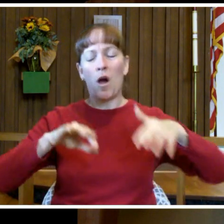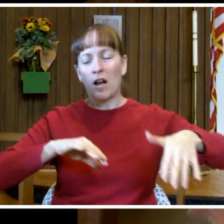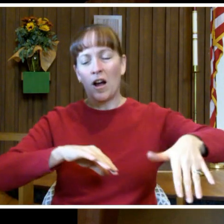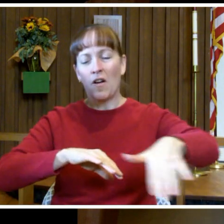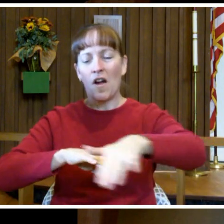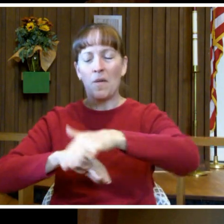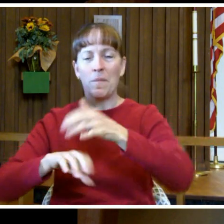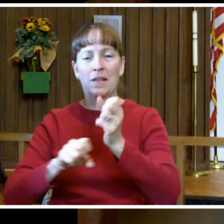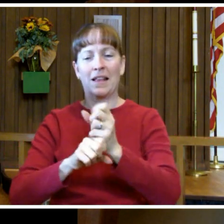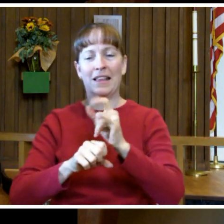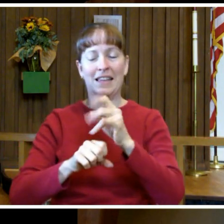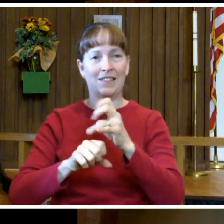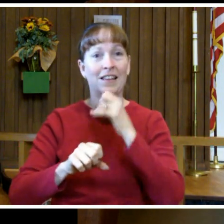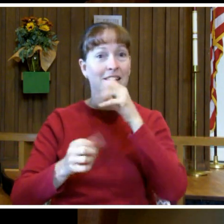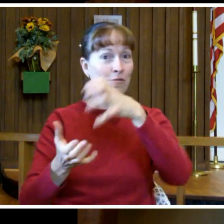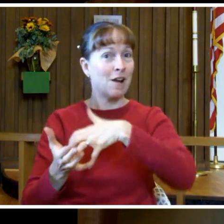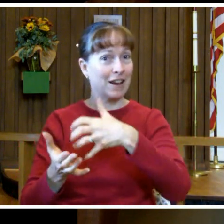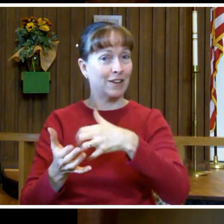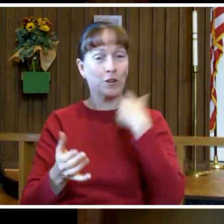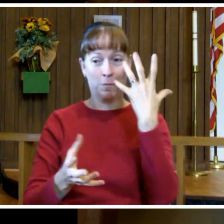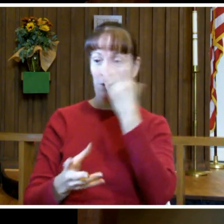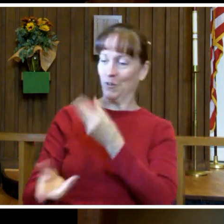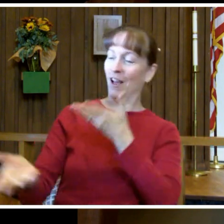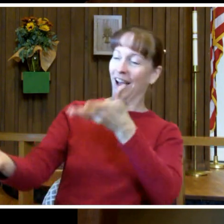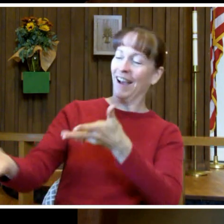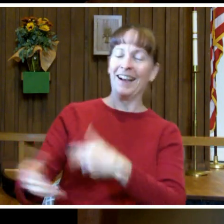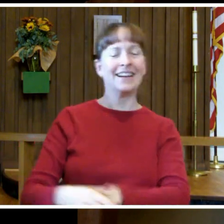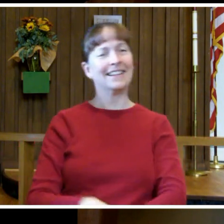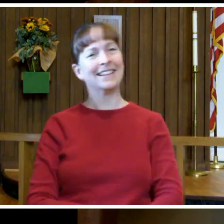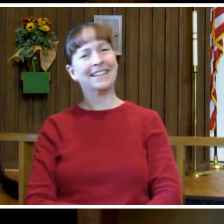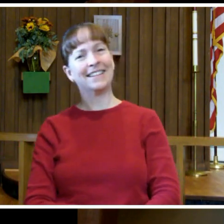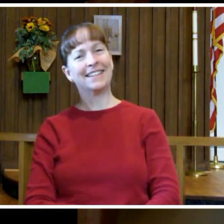even makes that pile of leaves that I didn't rake look beautiful in the backyard.